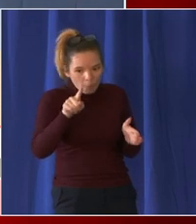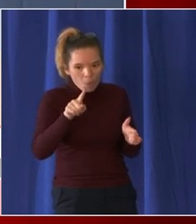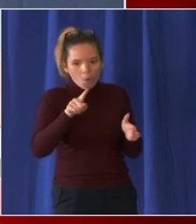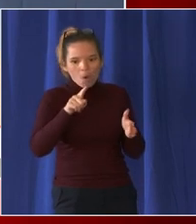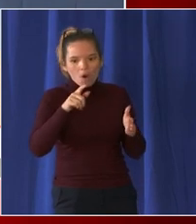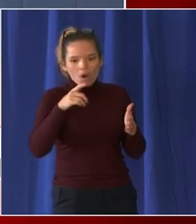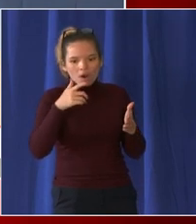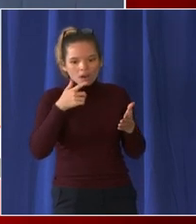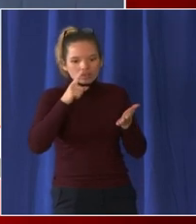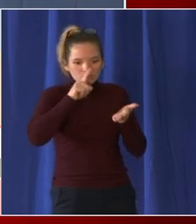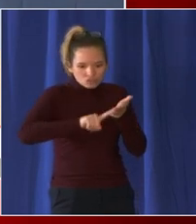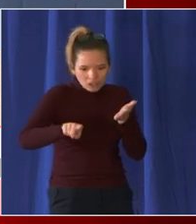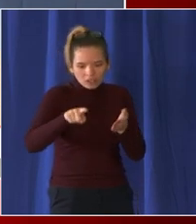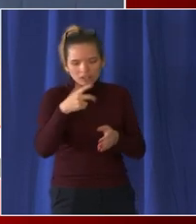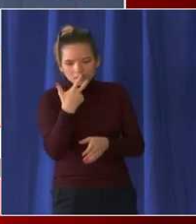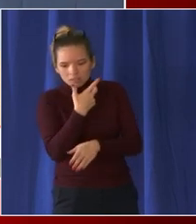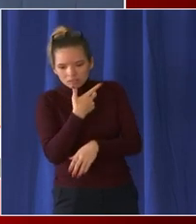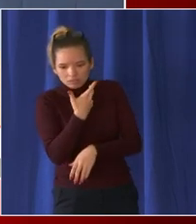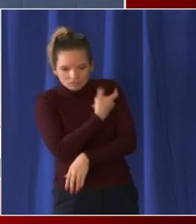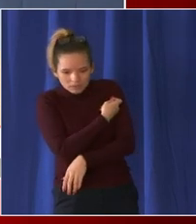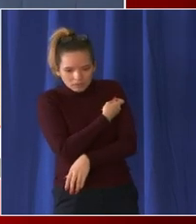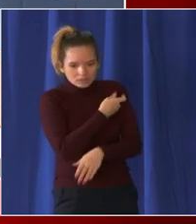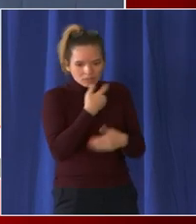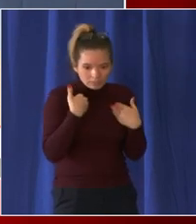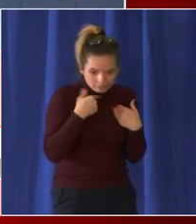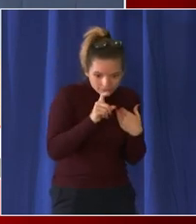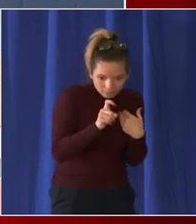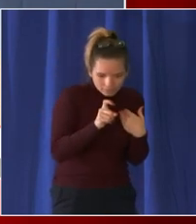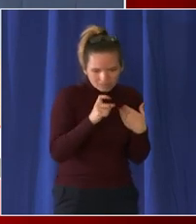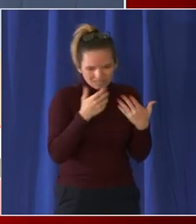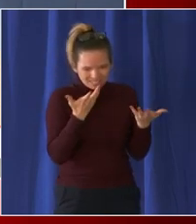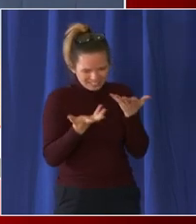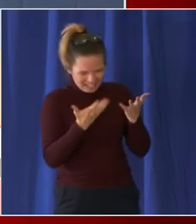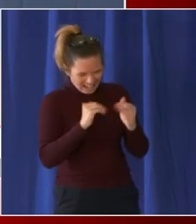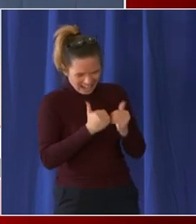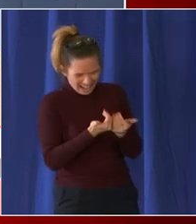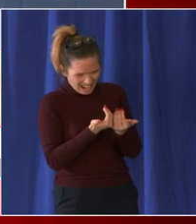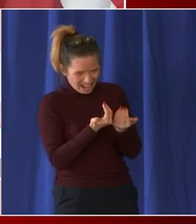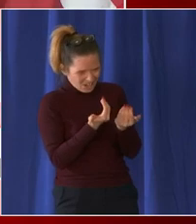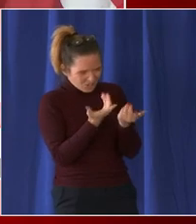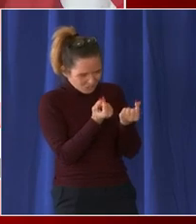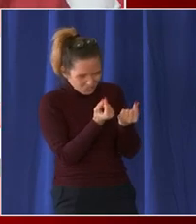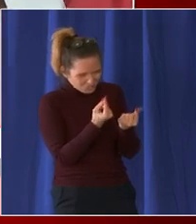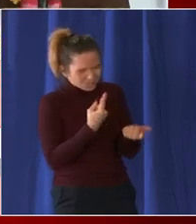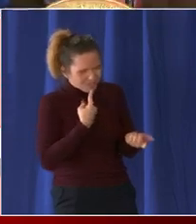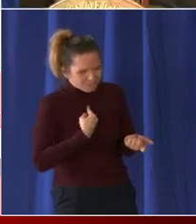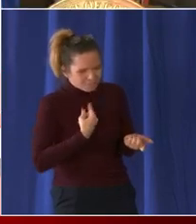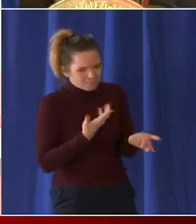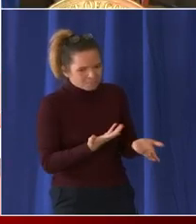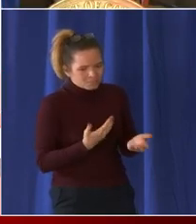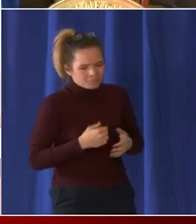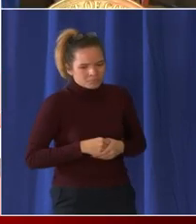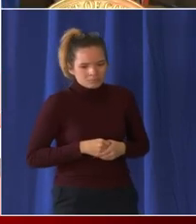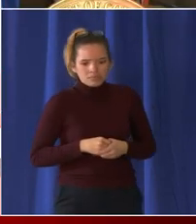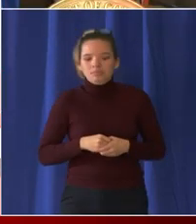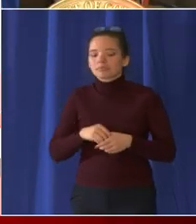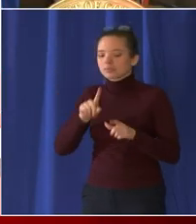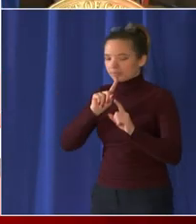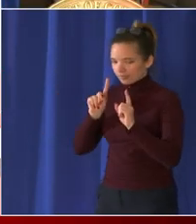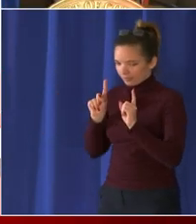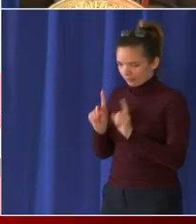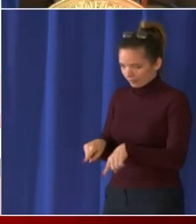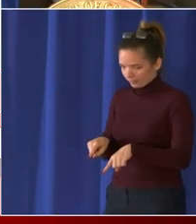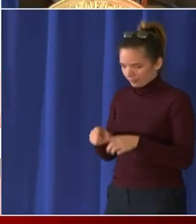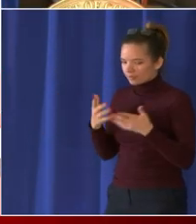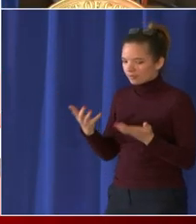businesses who have concerns about that well we've issued guidance already and so they can refer to the guidance and um